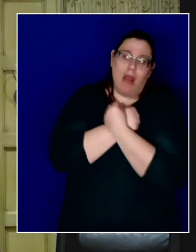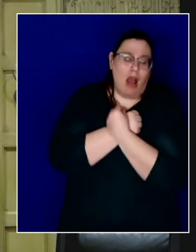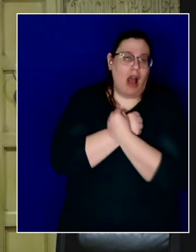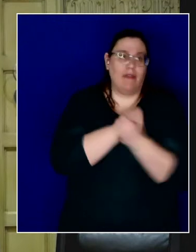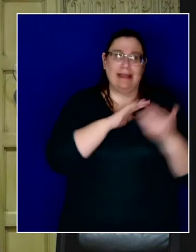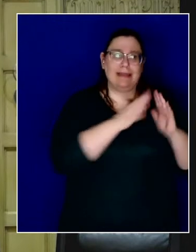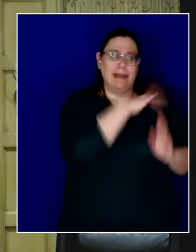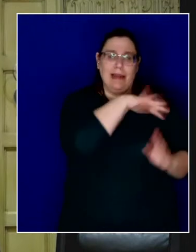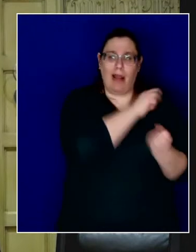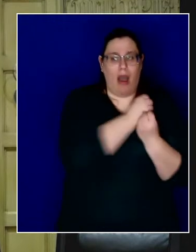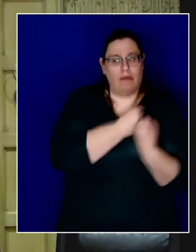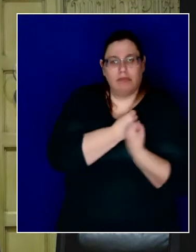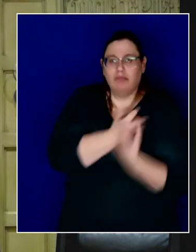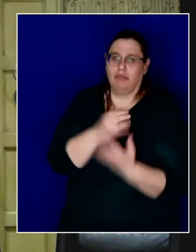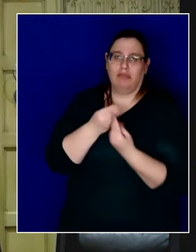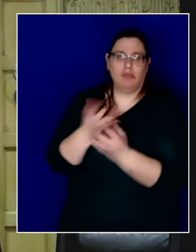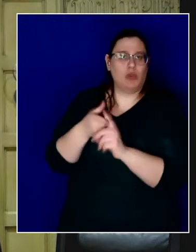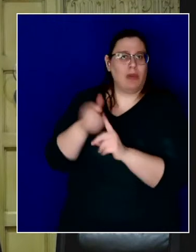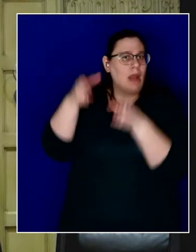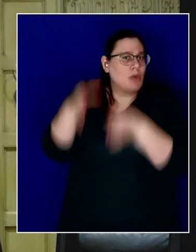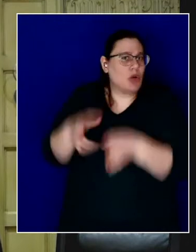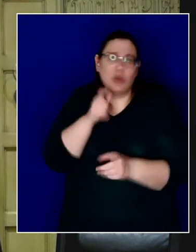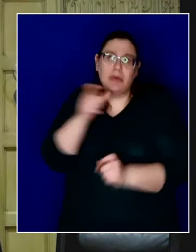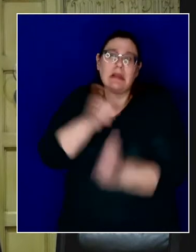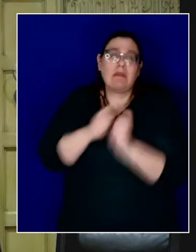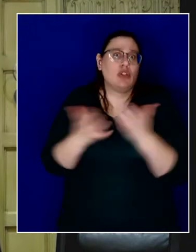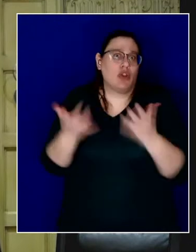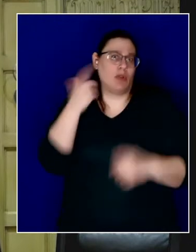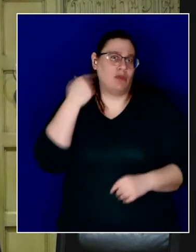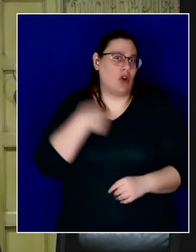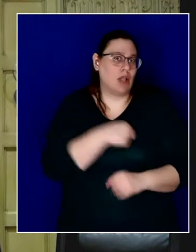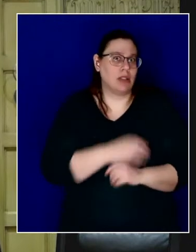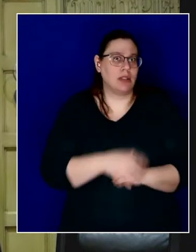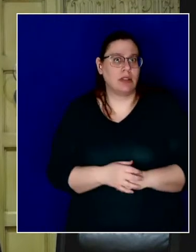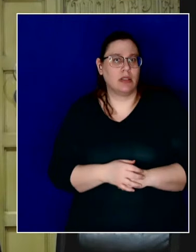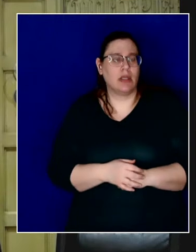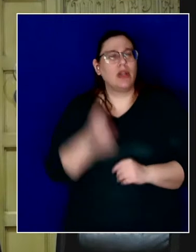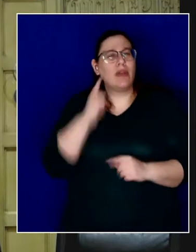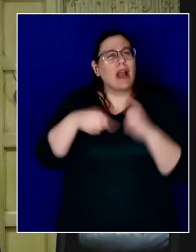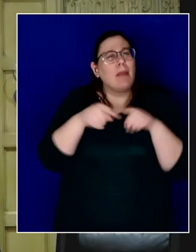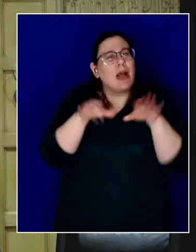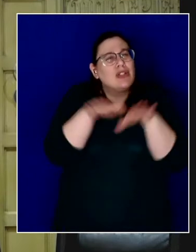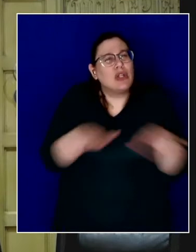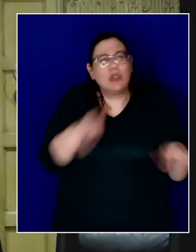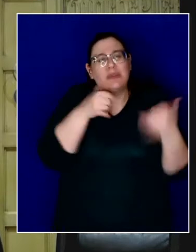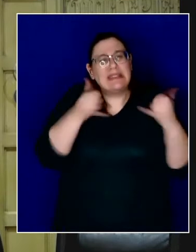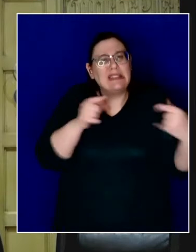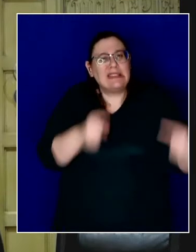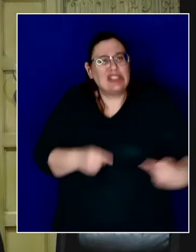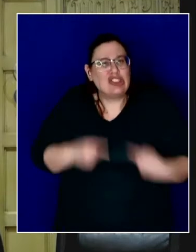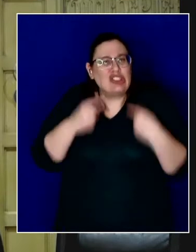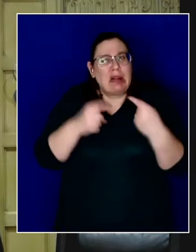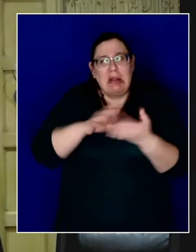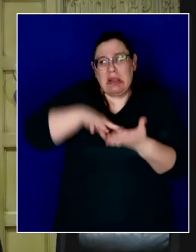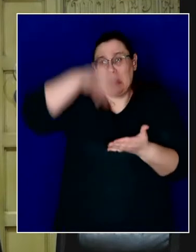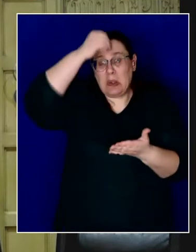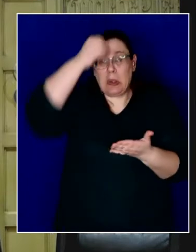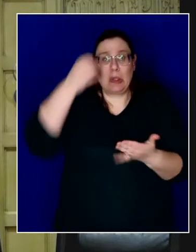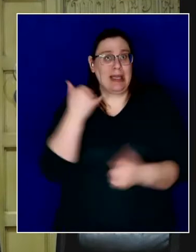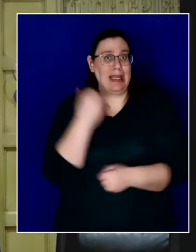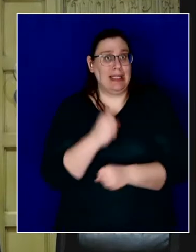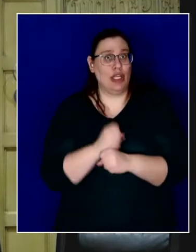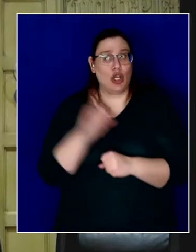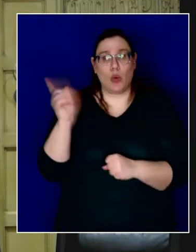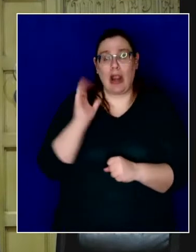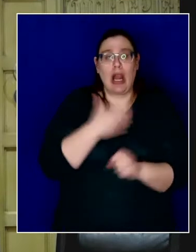is with him for somebody who's given so much to us. To think about those children still struggling to learn, a year when our children might